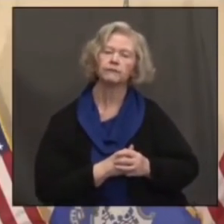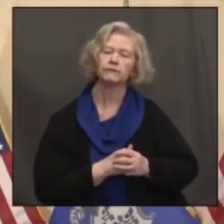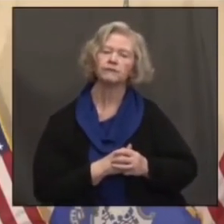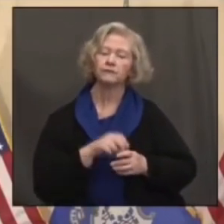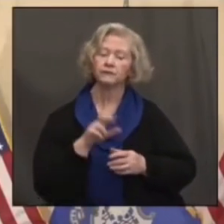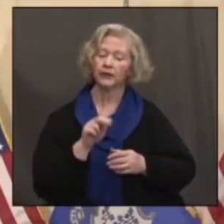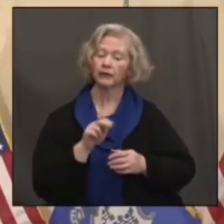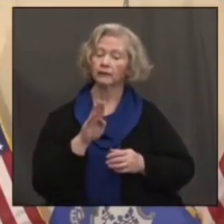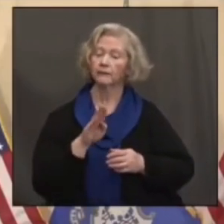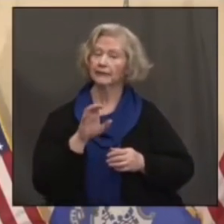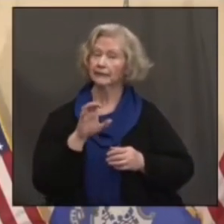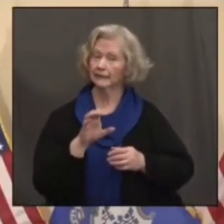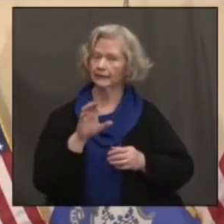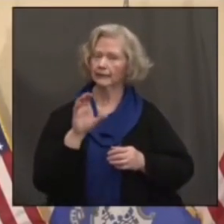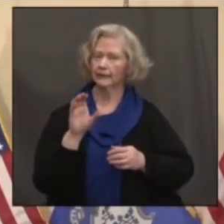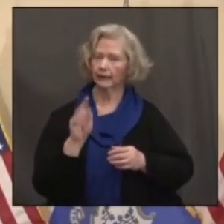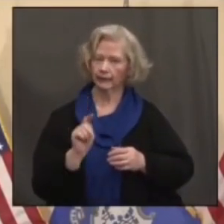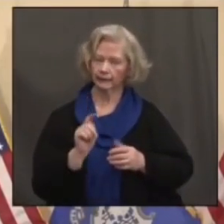NBC Connecticut.